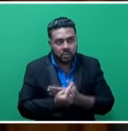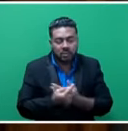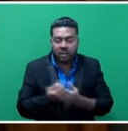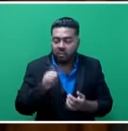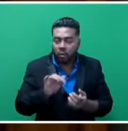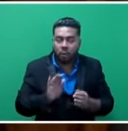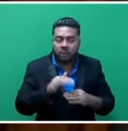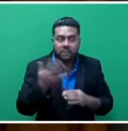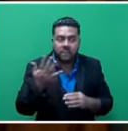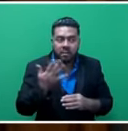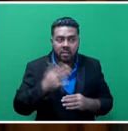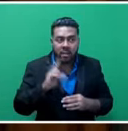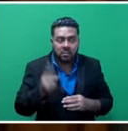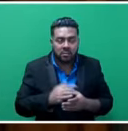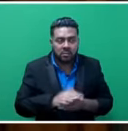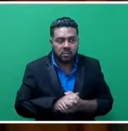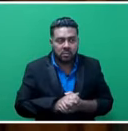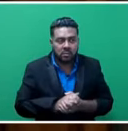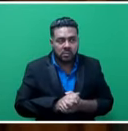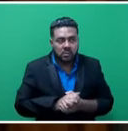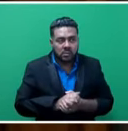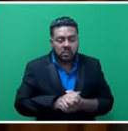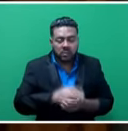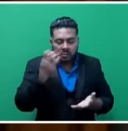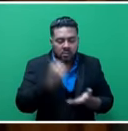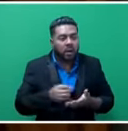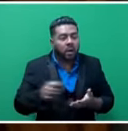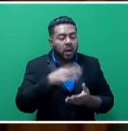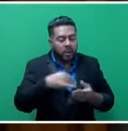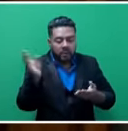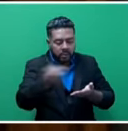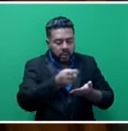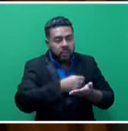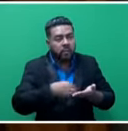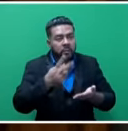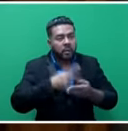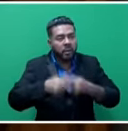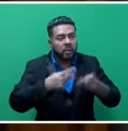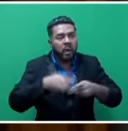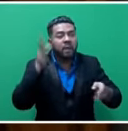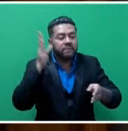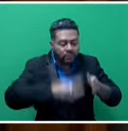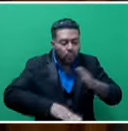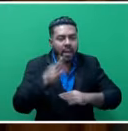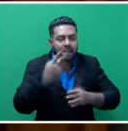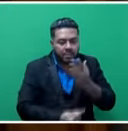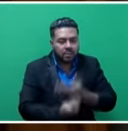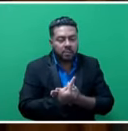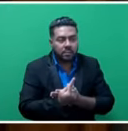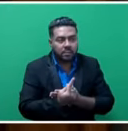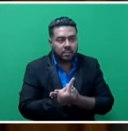,000 goes to the government and the board to ensure that all the procurement processes are fulfilled. Mr. Speaker, I